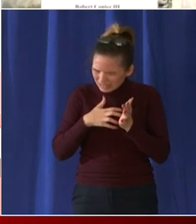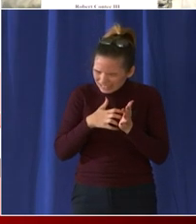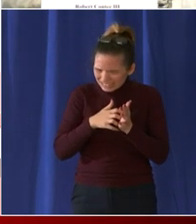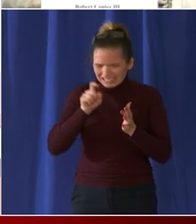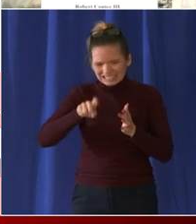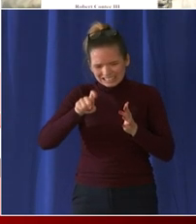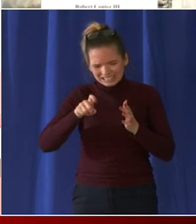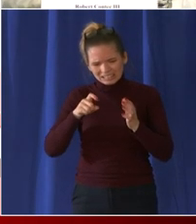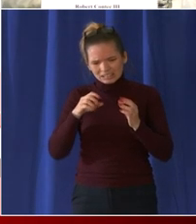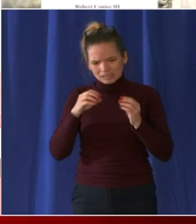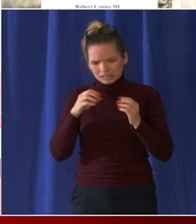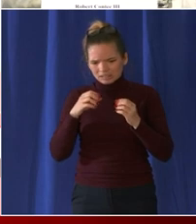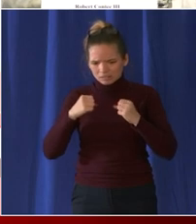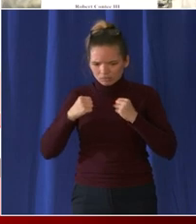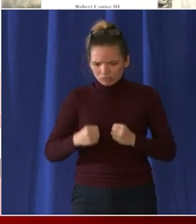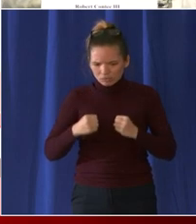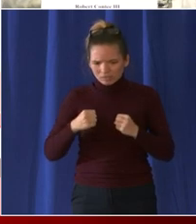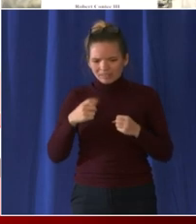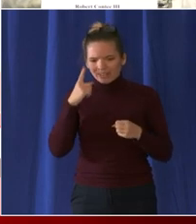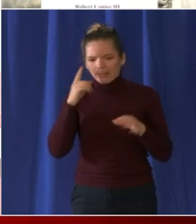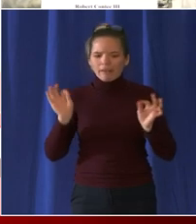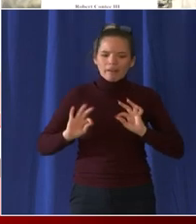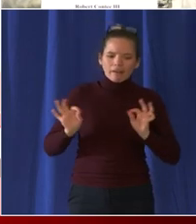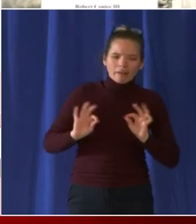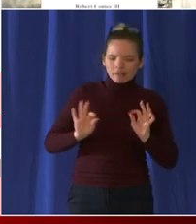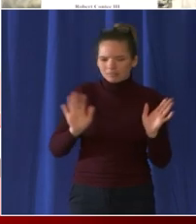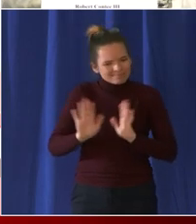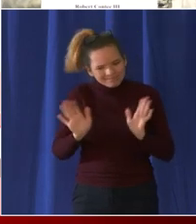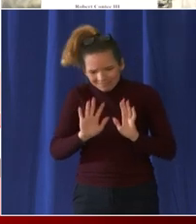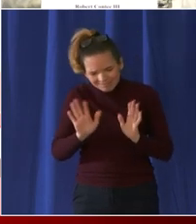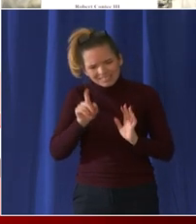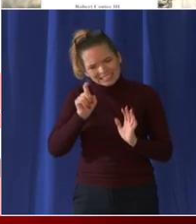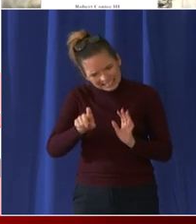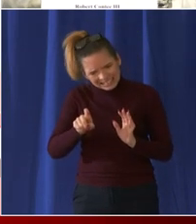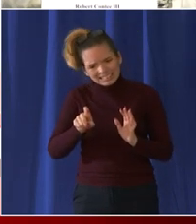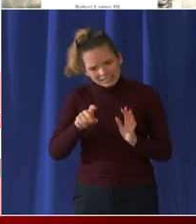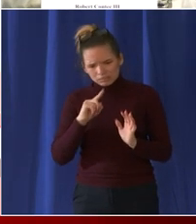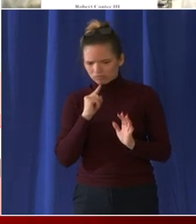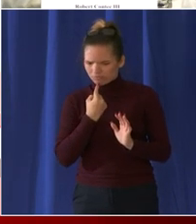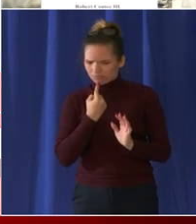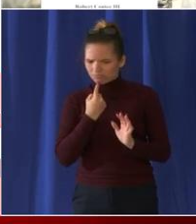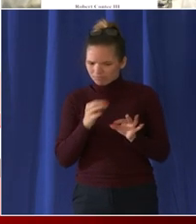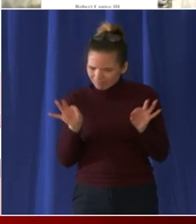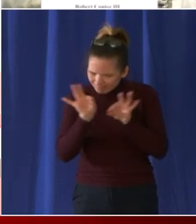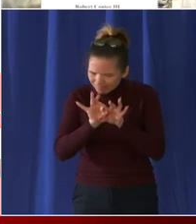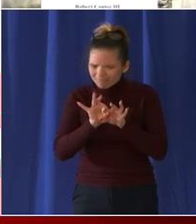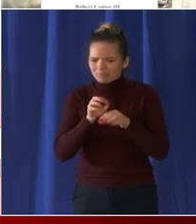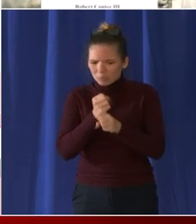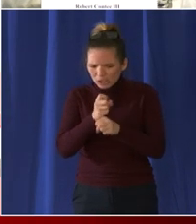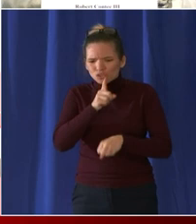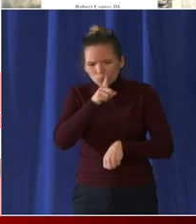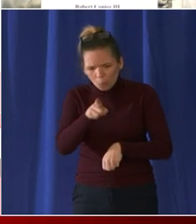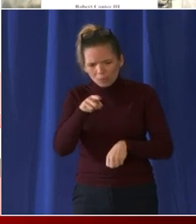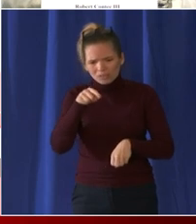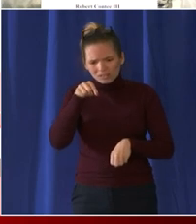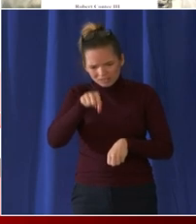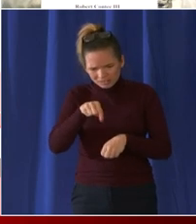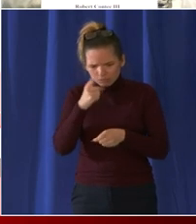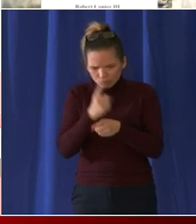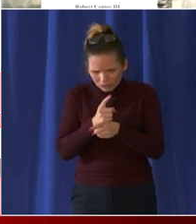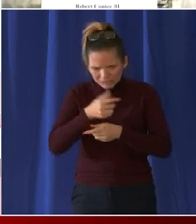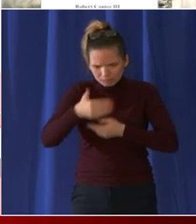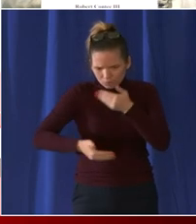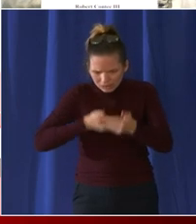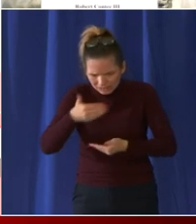ever ever uh happens again to make sure that the uh the uh appropriate uh procedures are in place to uh the request for